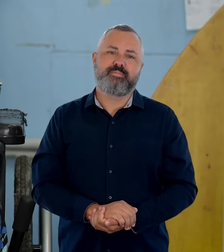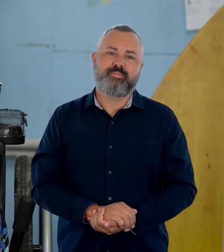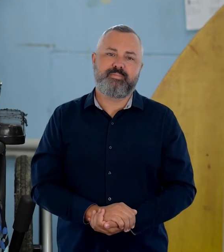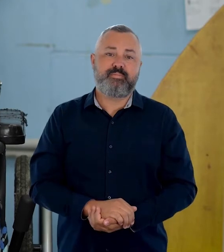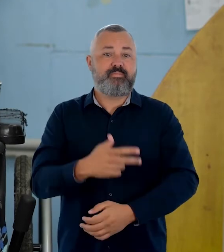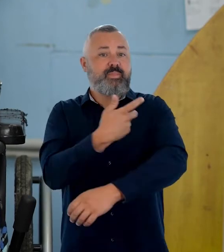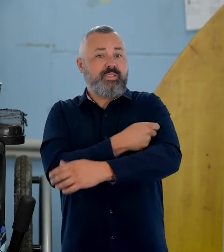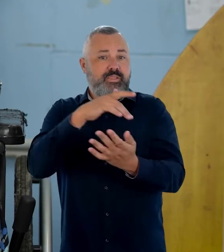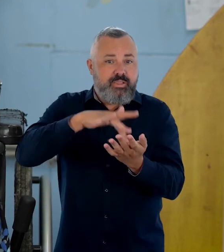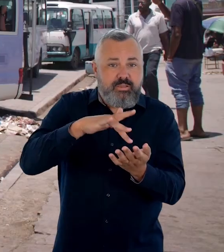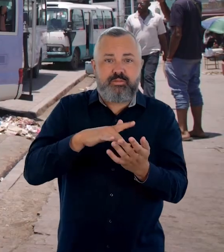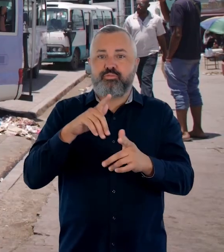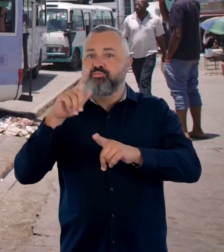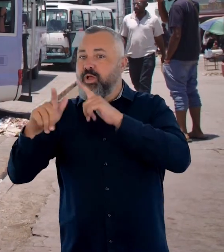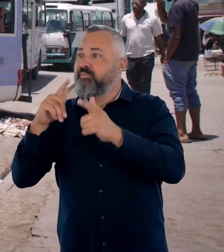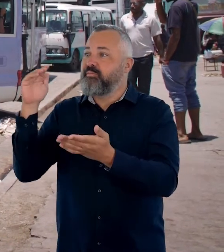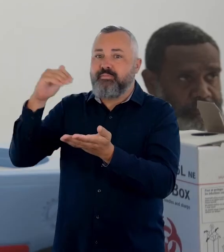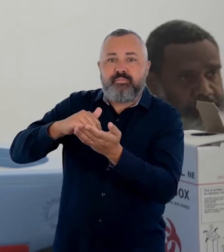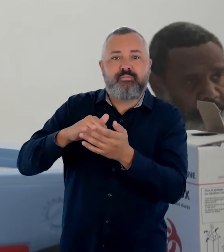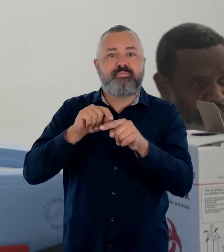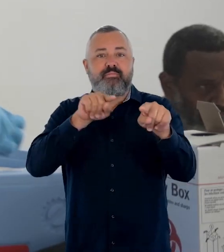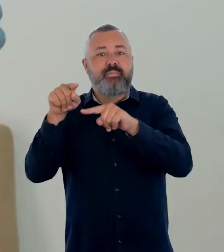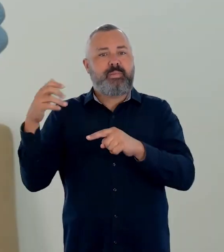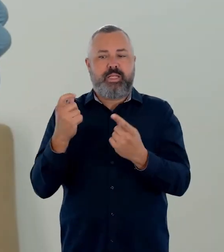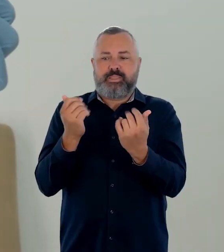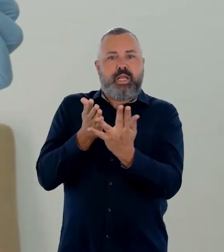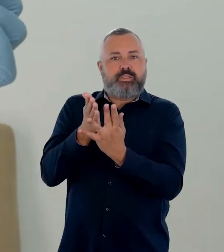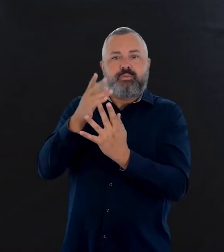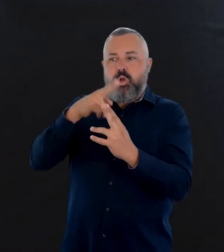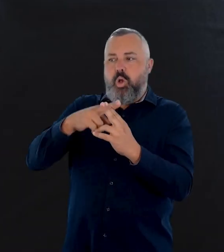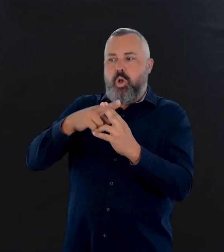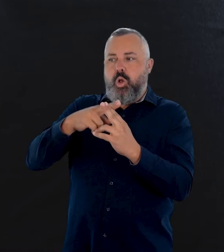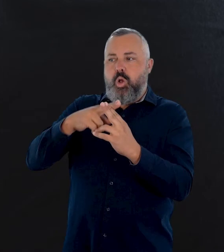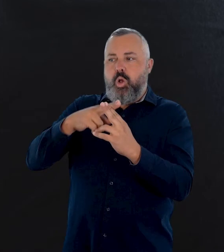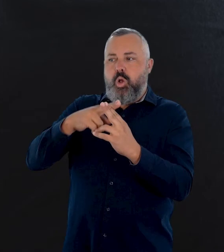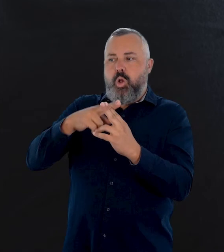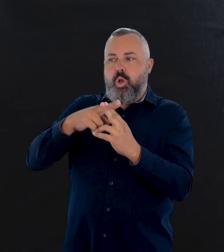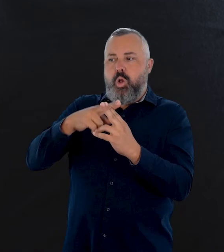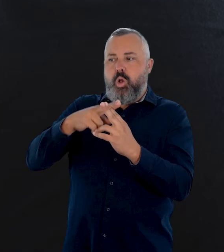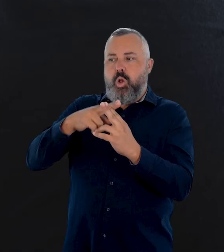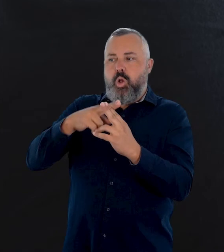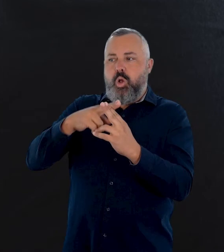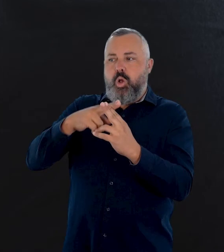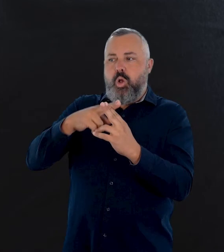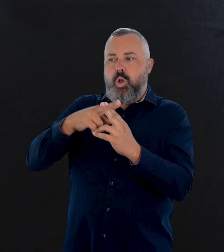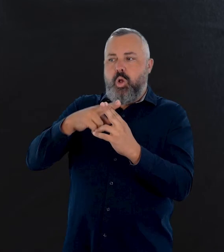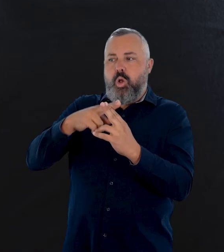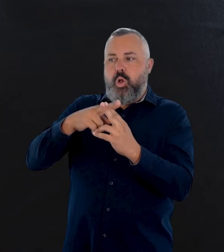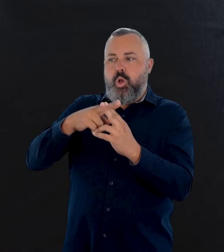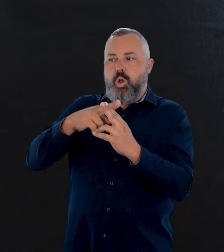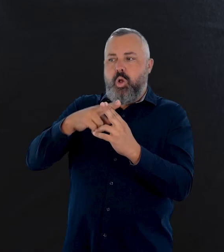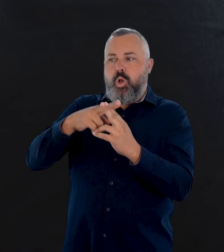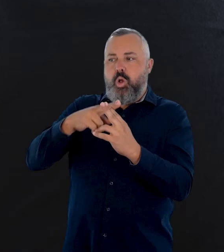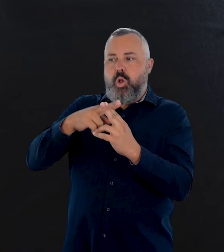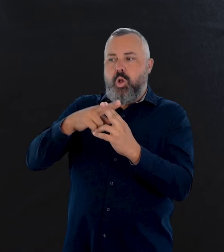Vaccination sensors and the transport to them need to be accessible. A montage shows people approaching the park minivans,